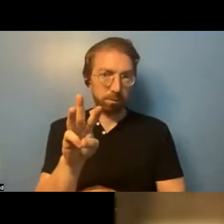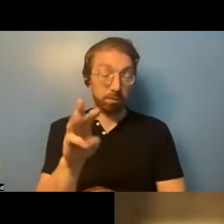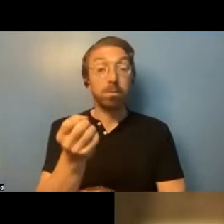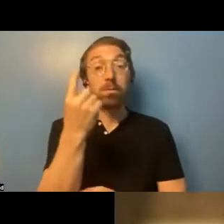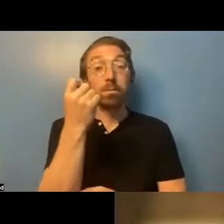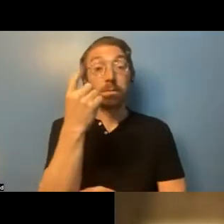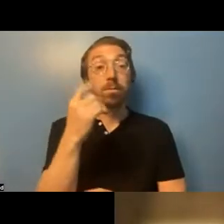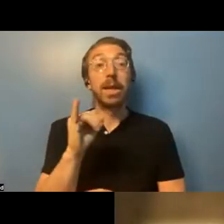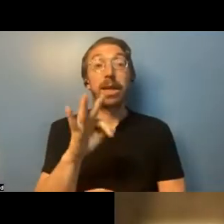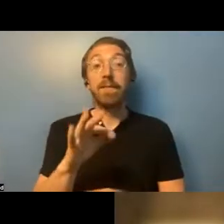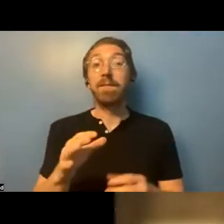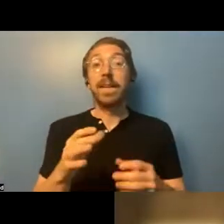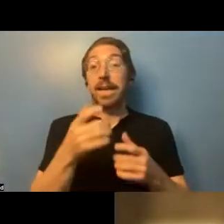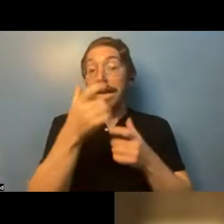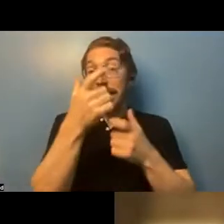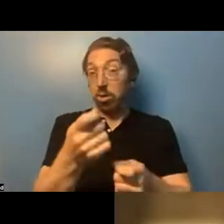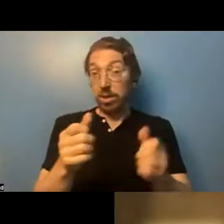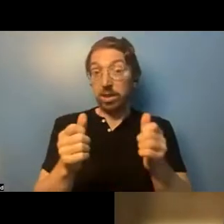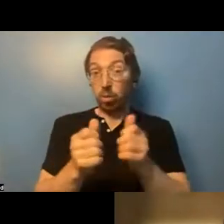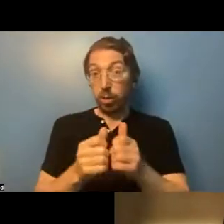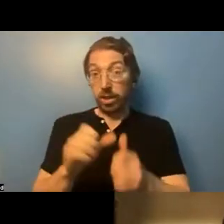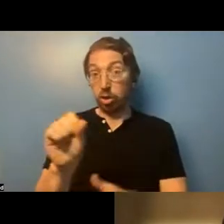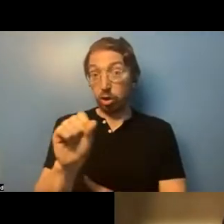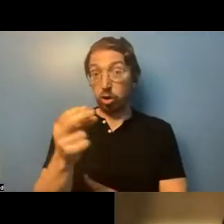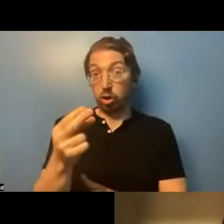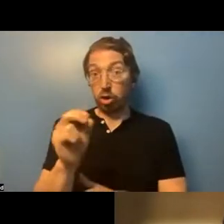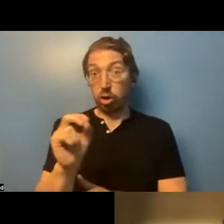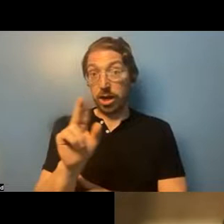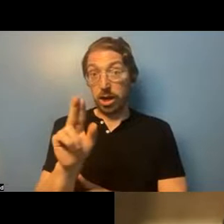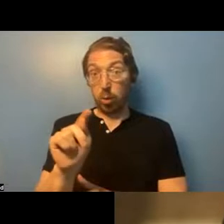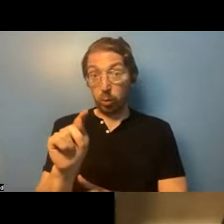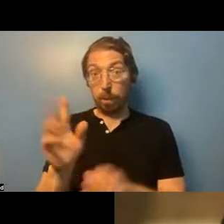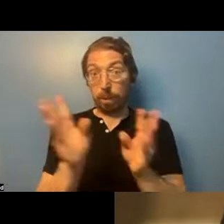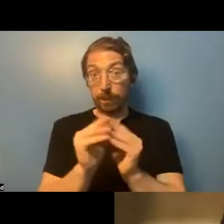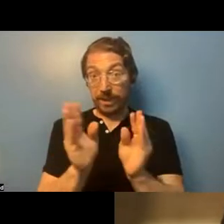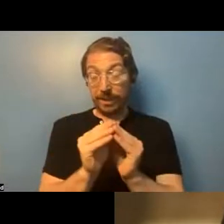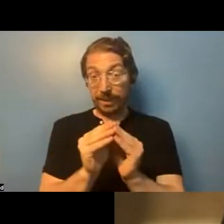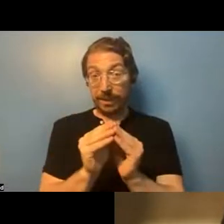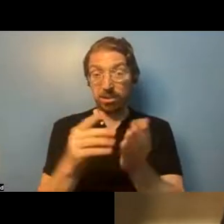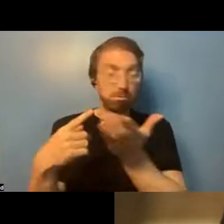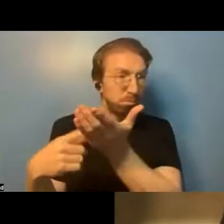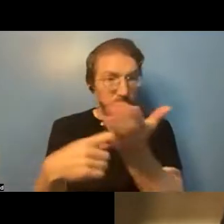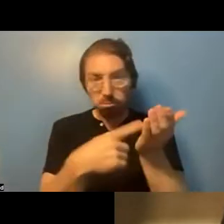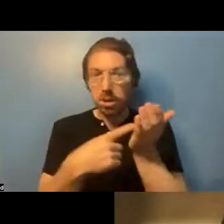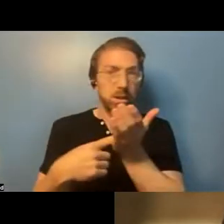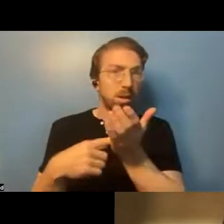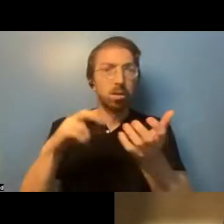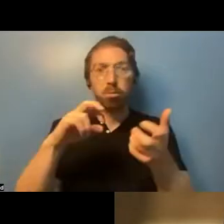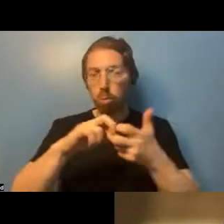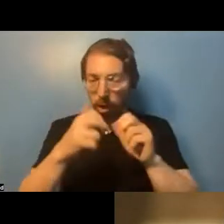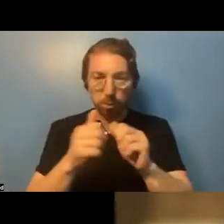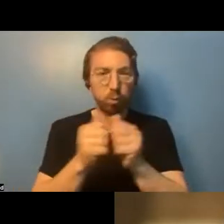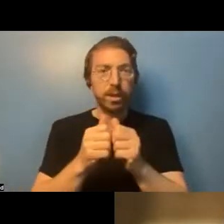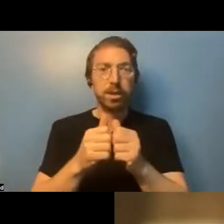attending a SHOUT meeting to discuss issues in supportive housing and to connect with other tenants in